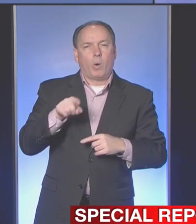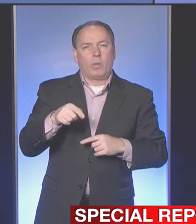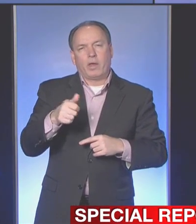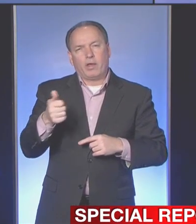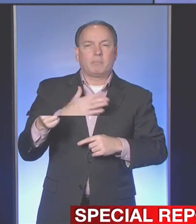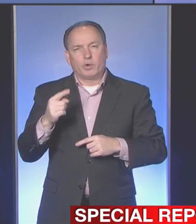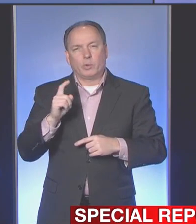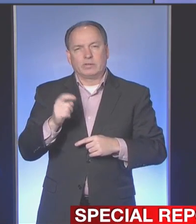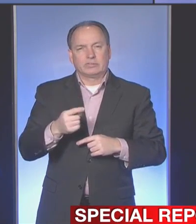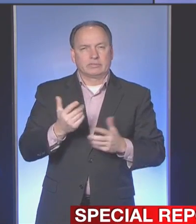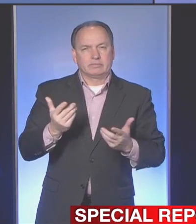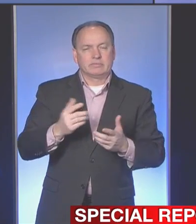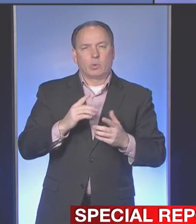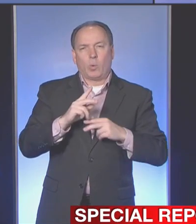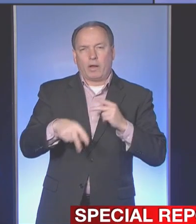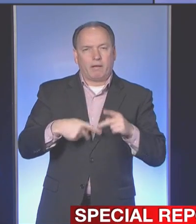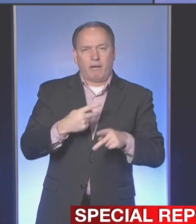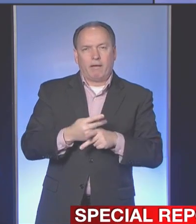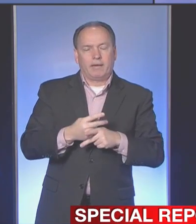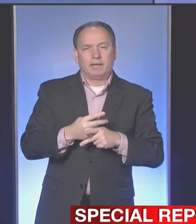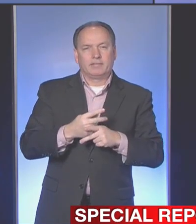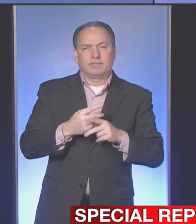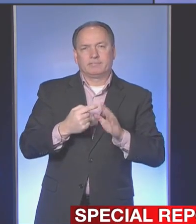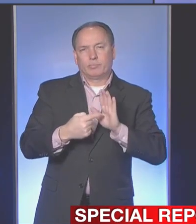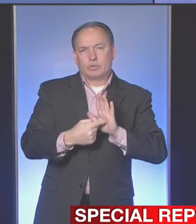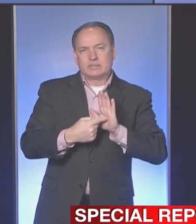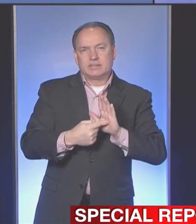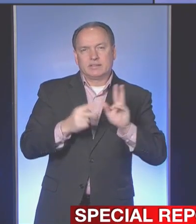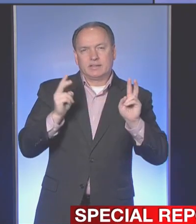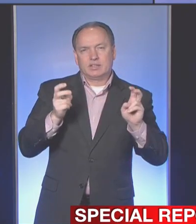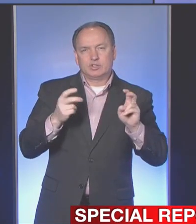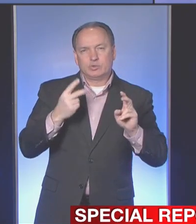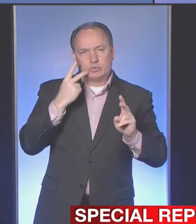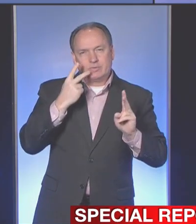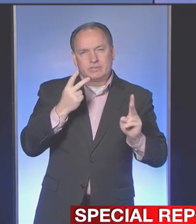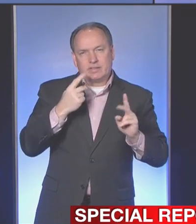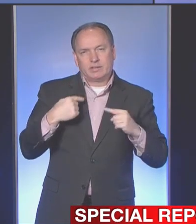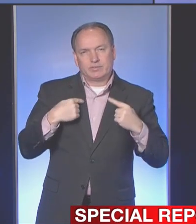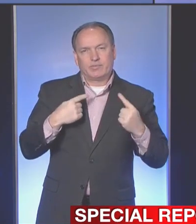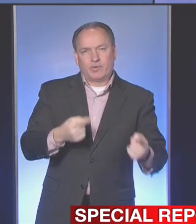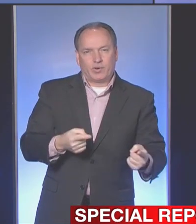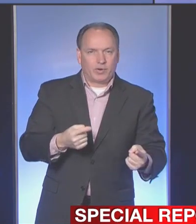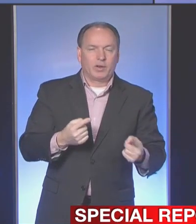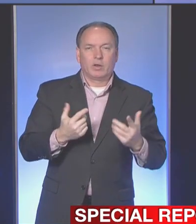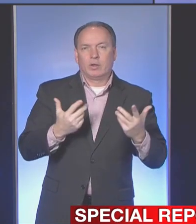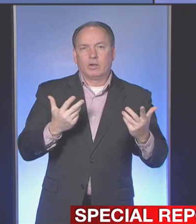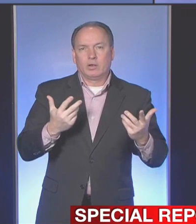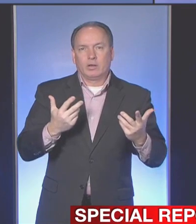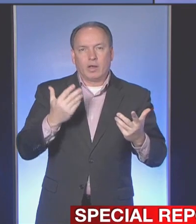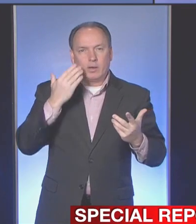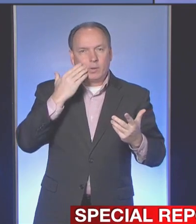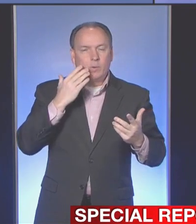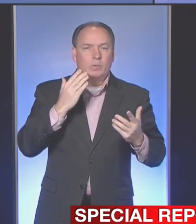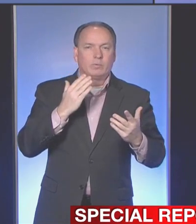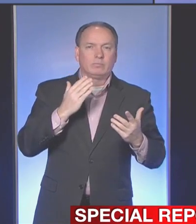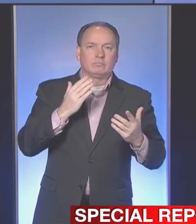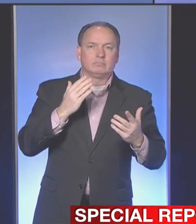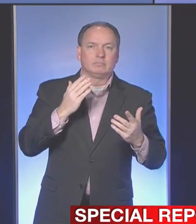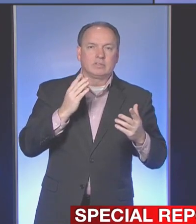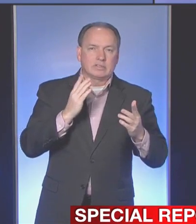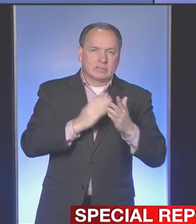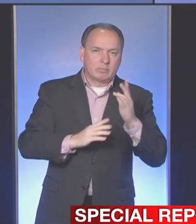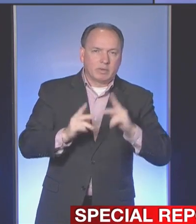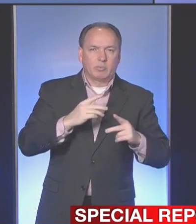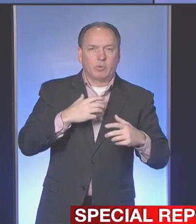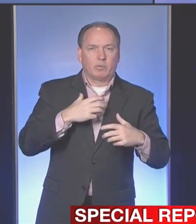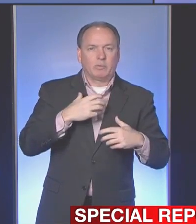what kinds of presenting issues are you seeing? I know that SafeNet is complaining that there could be